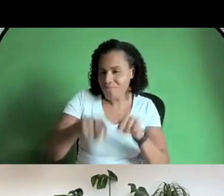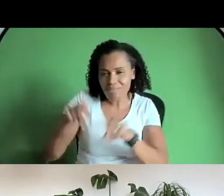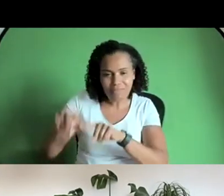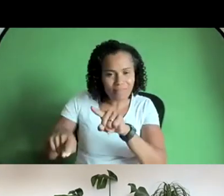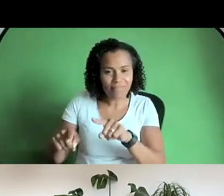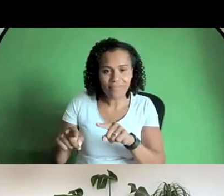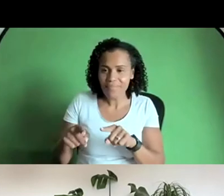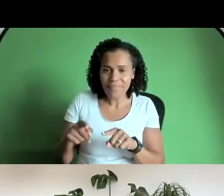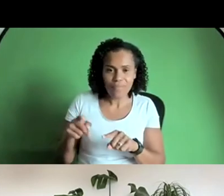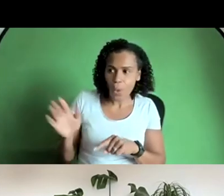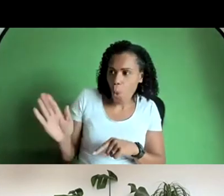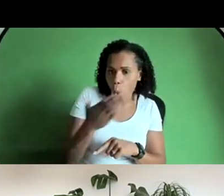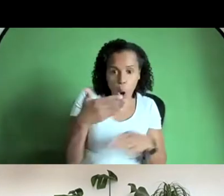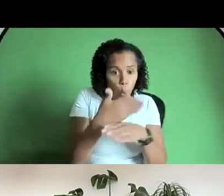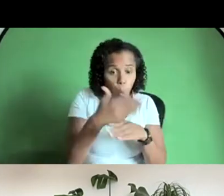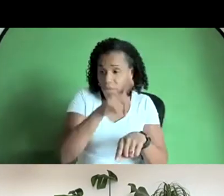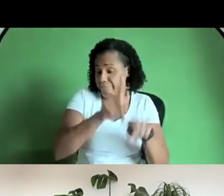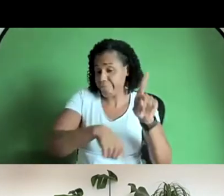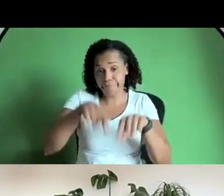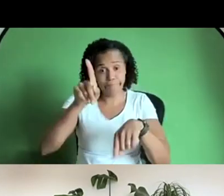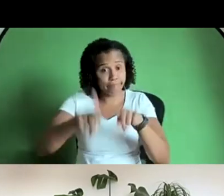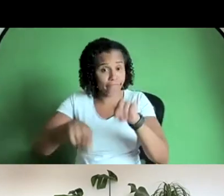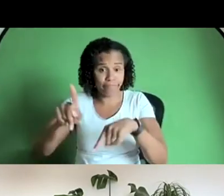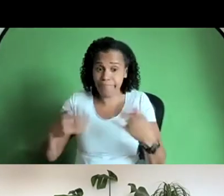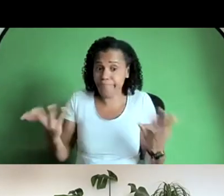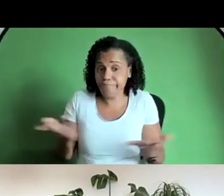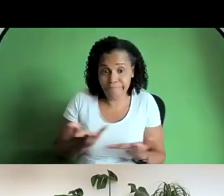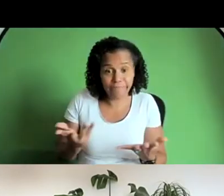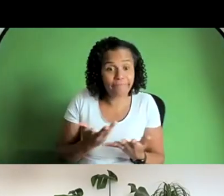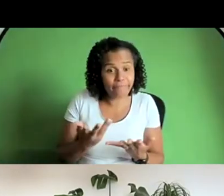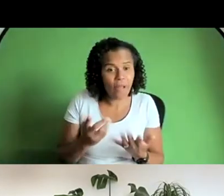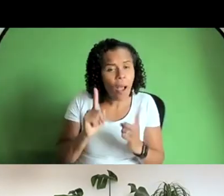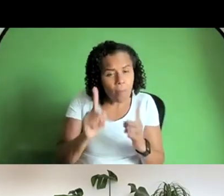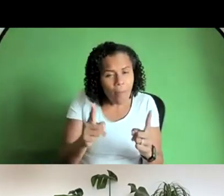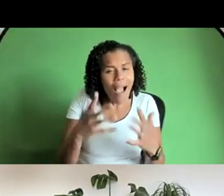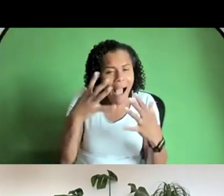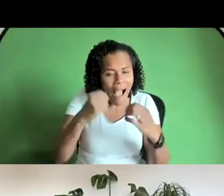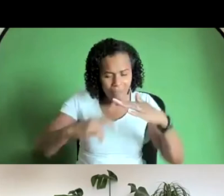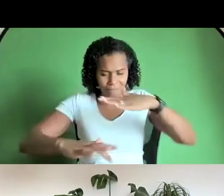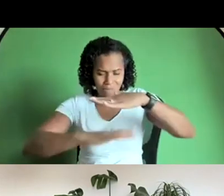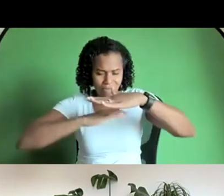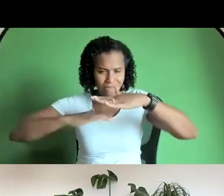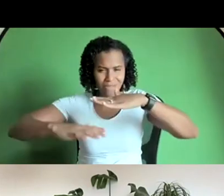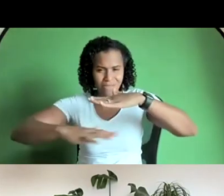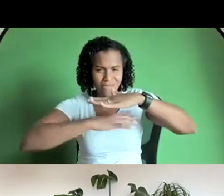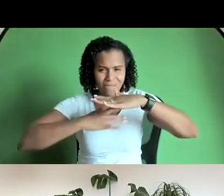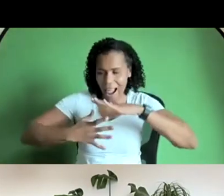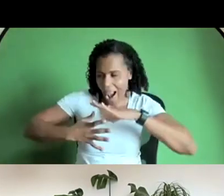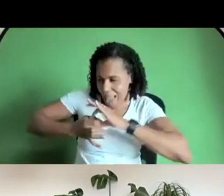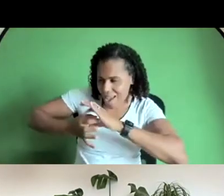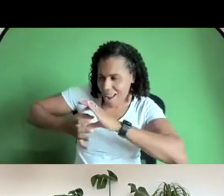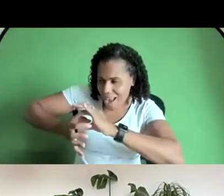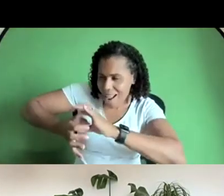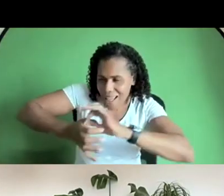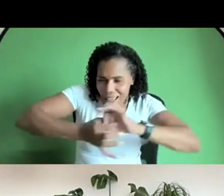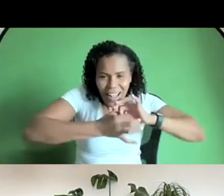all do the same kind of work but there's there's like almost a similar link with each work so it's kind of nice